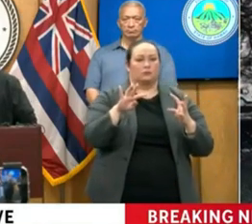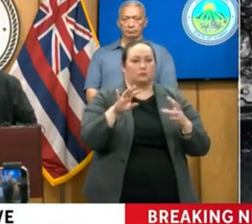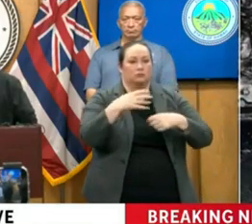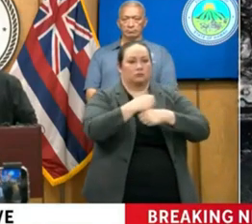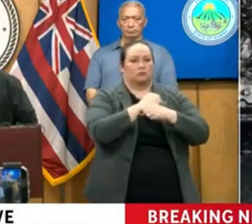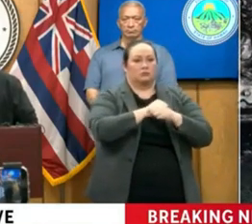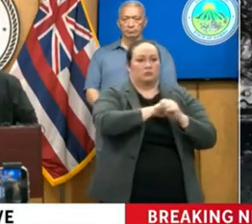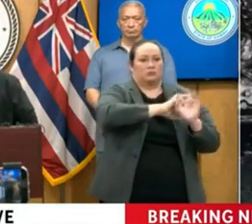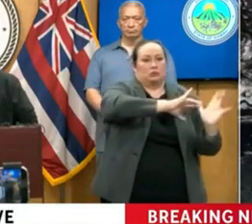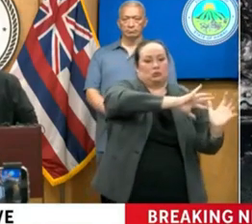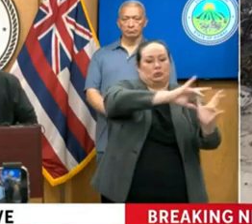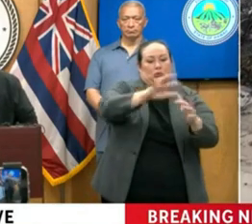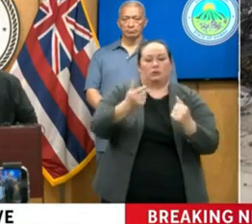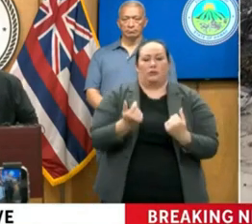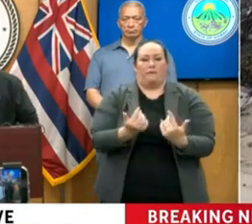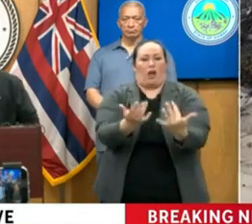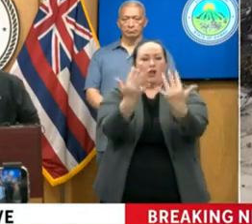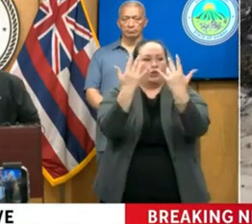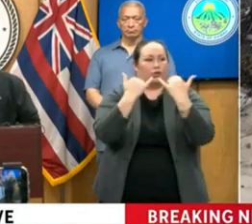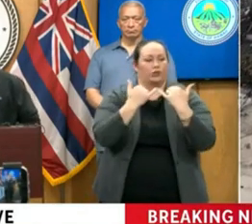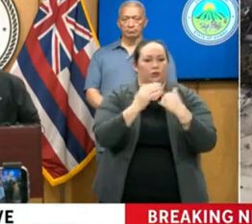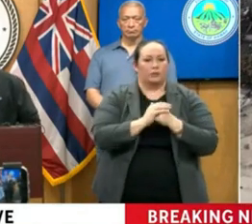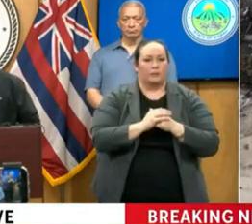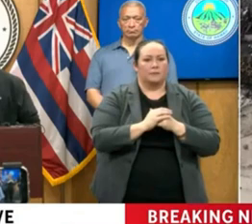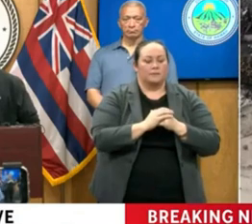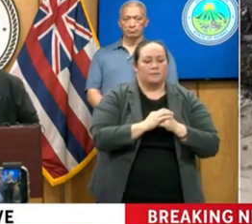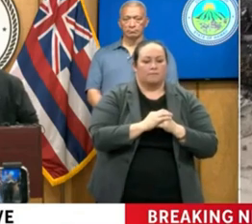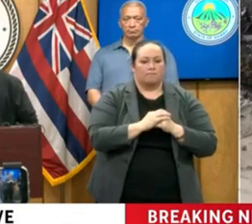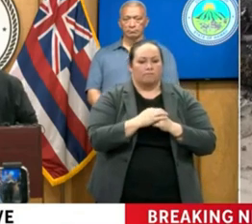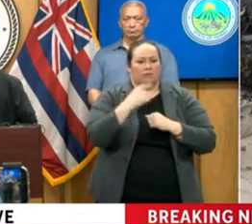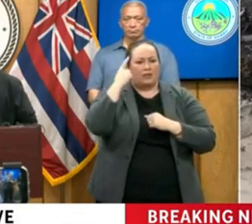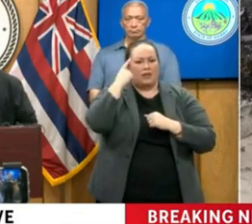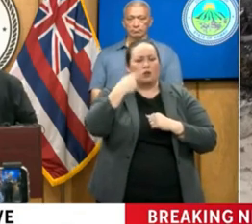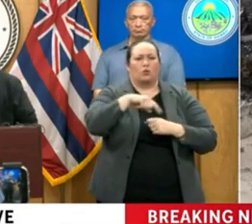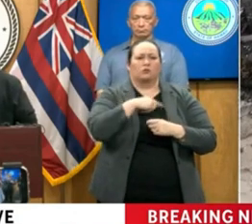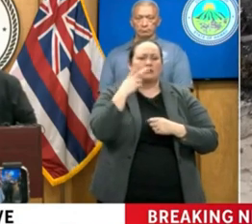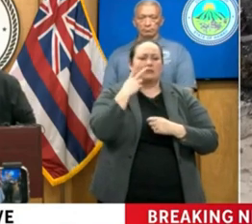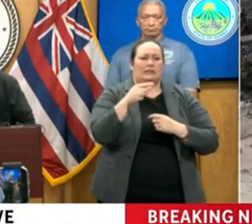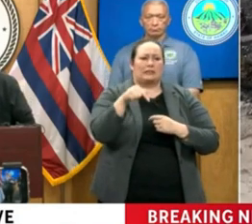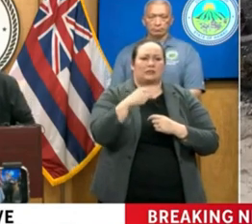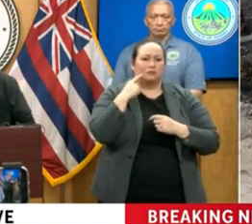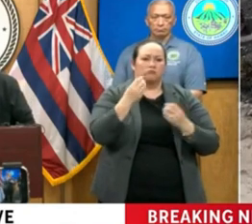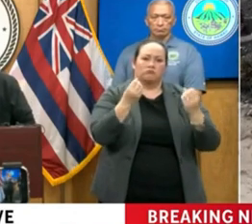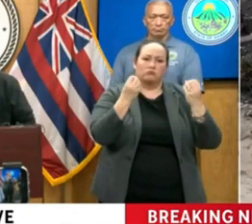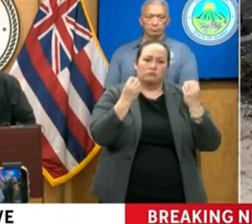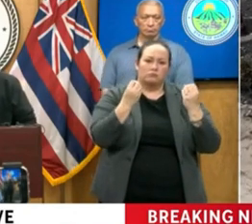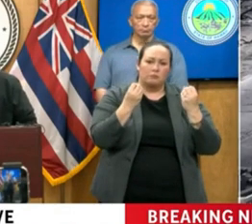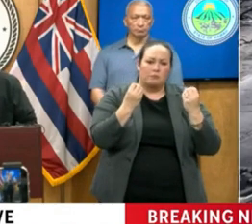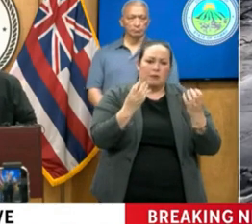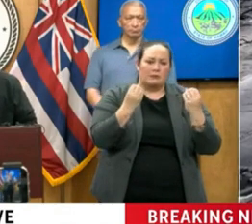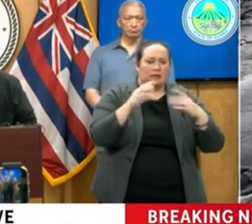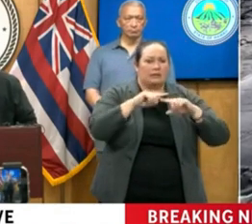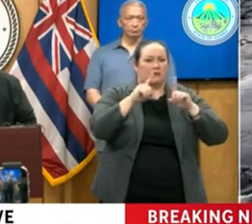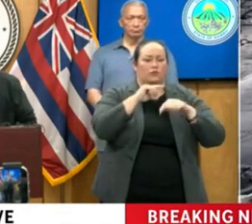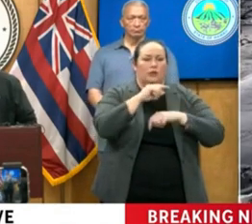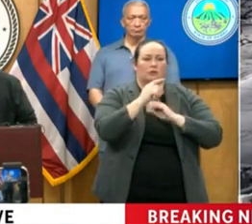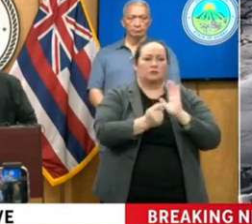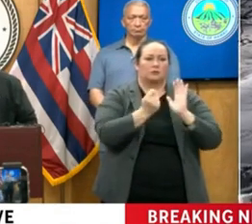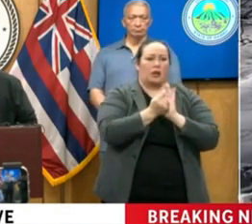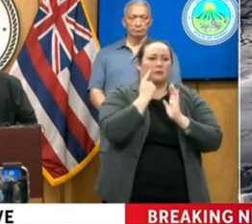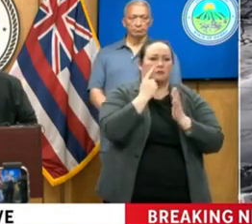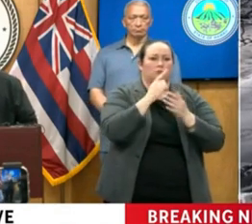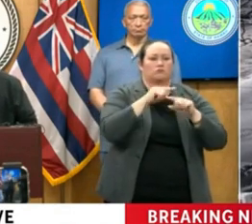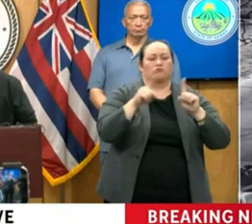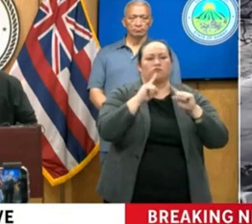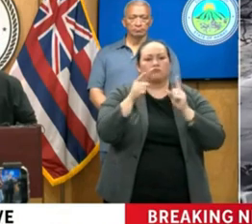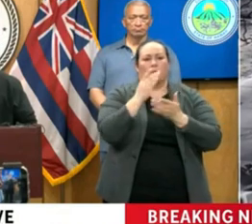damage, which was the spread of fire. I think that we're seeing this for the first time in many different parts of the world, where we see fires from